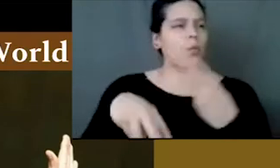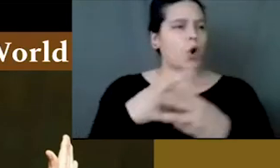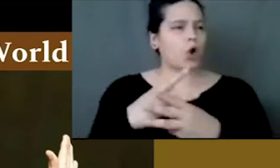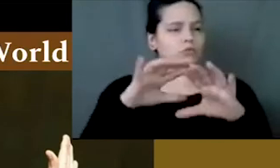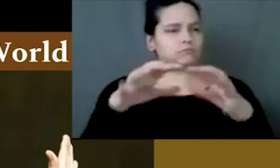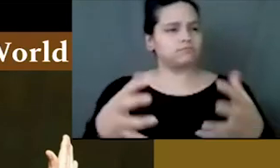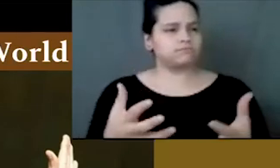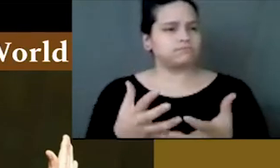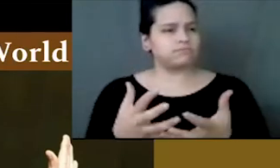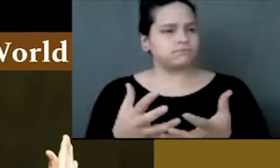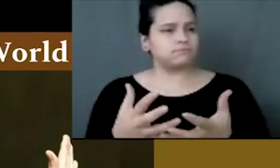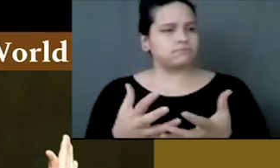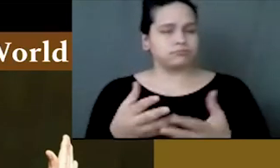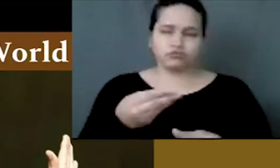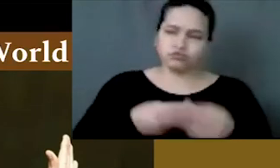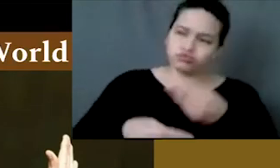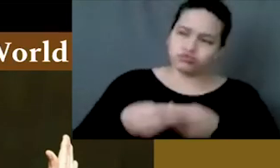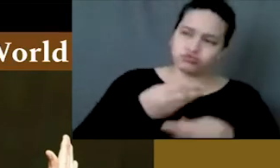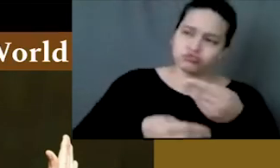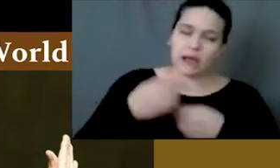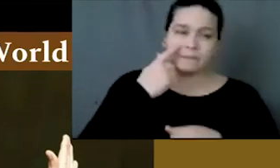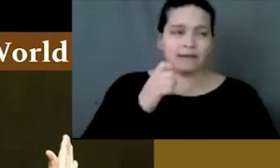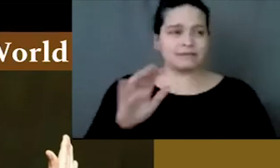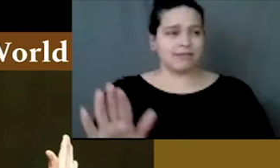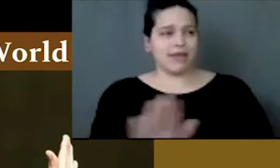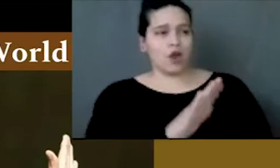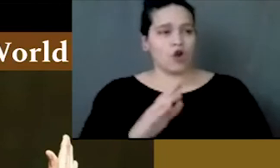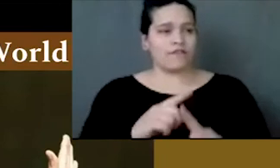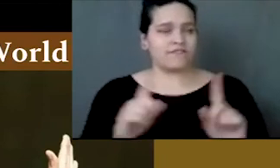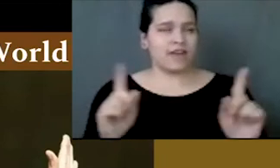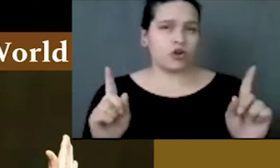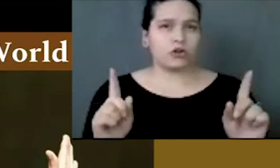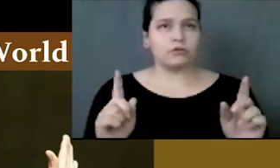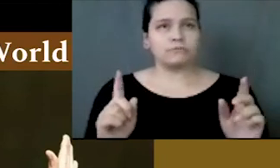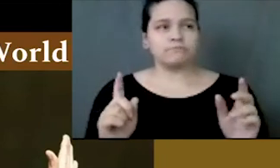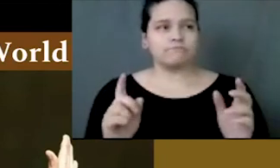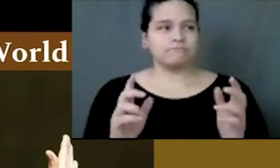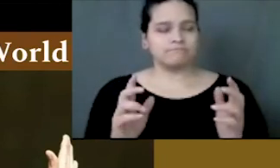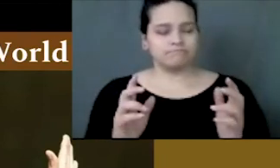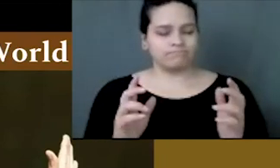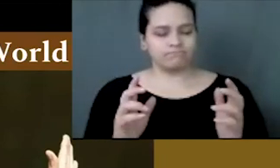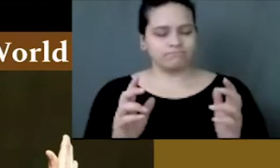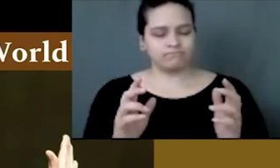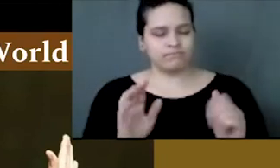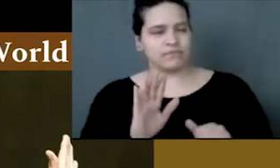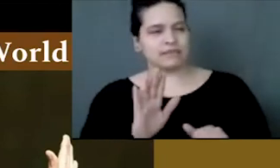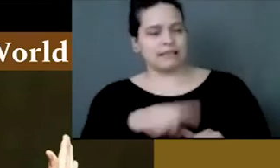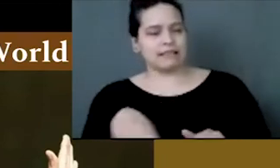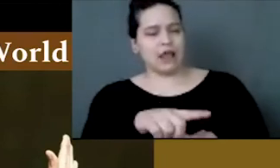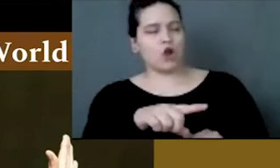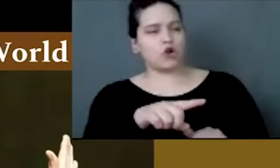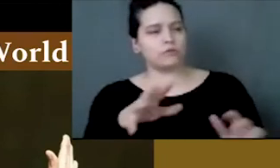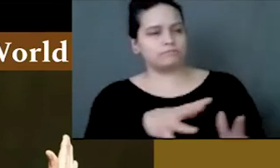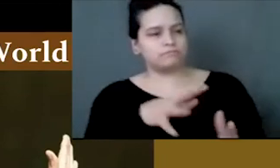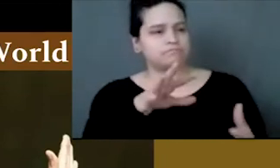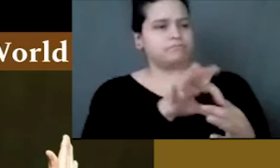for the rest of civilization because they're very